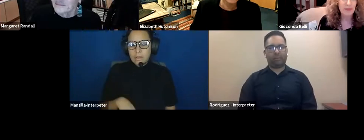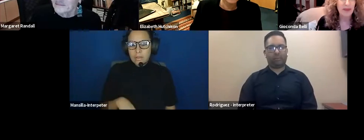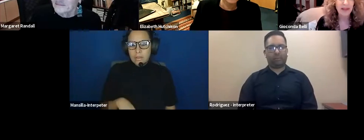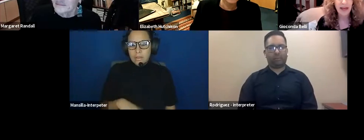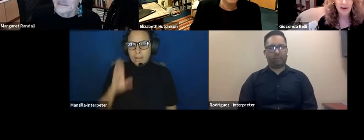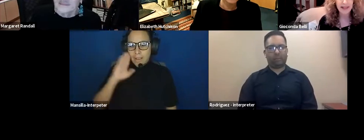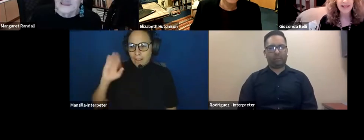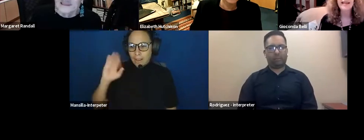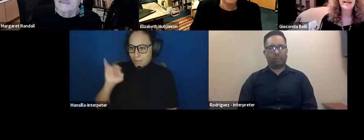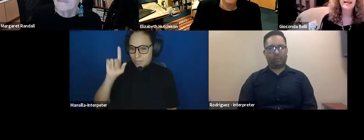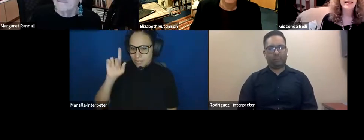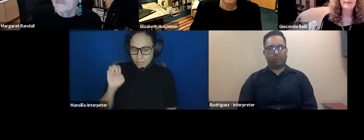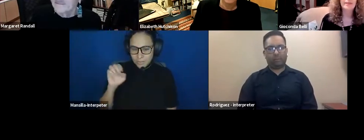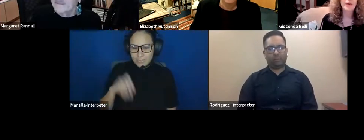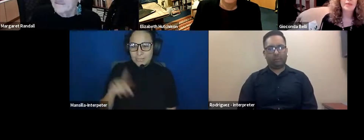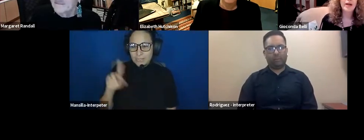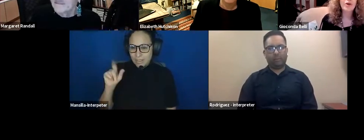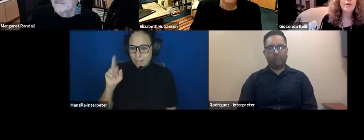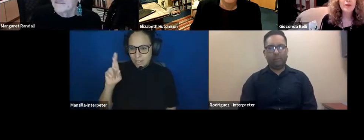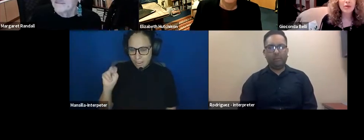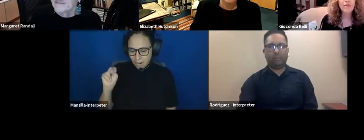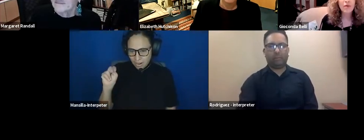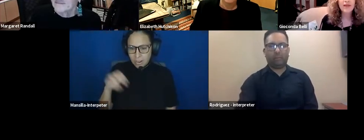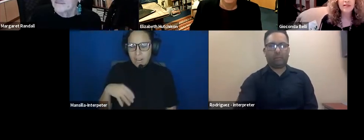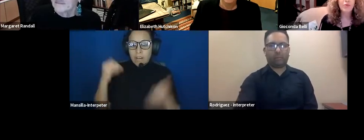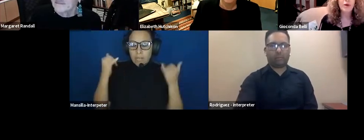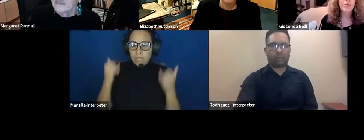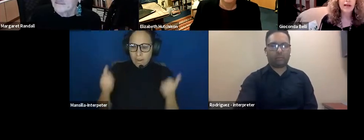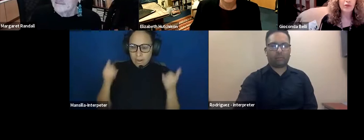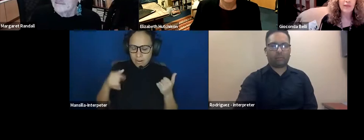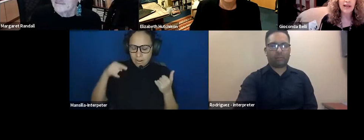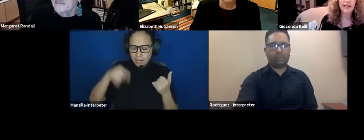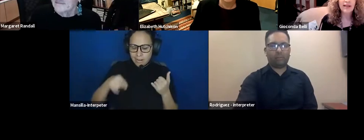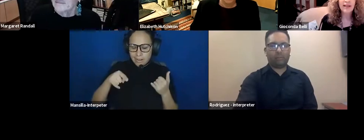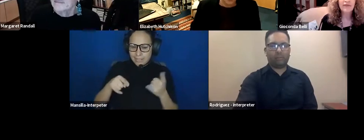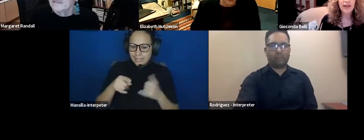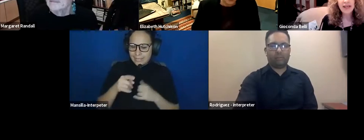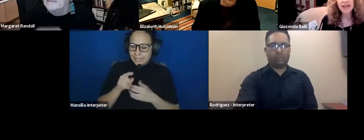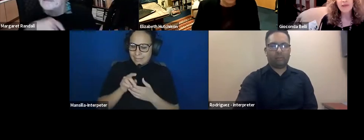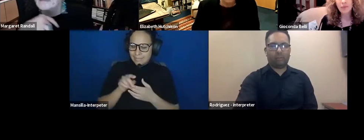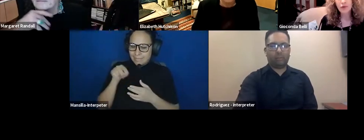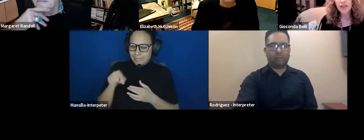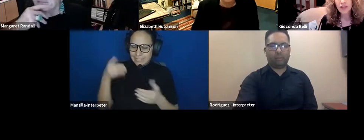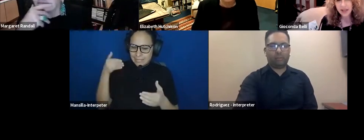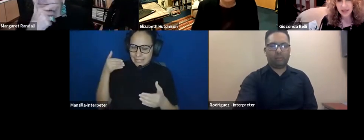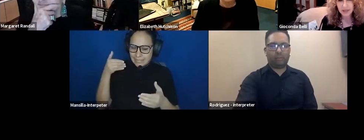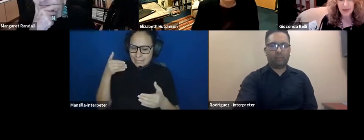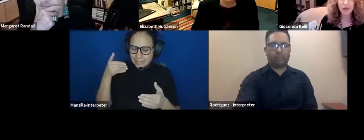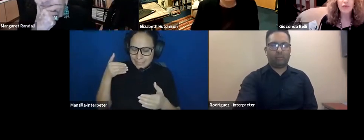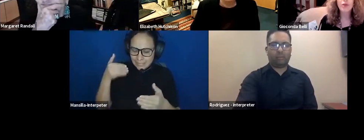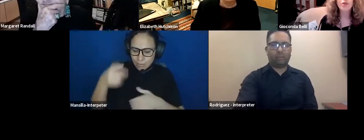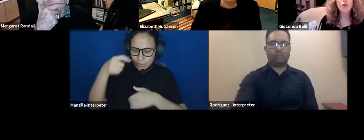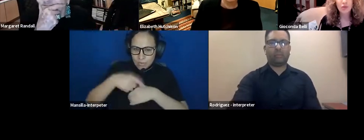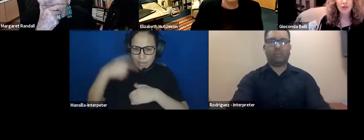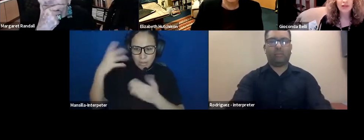Jules and Karen. We are coming to the moment where we have to make very important changes.